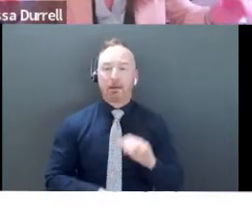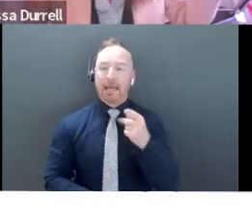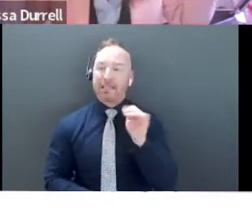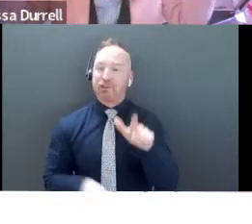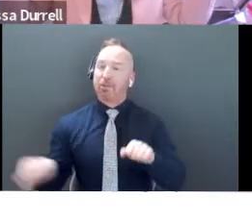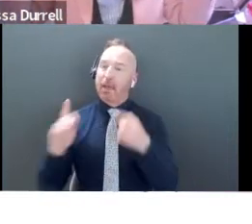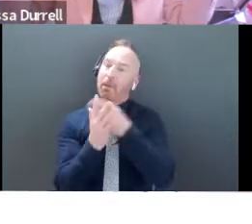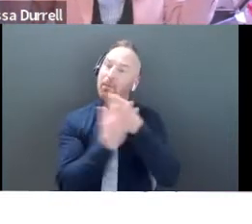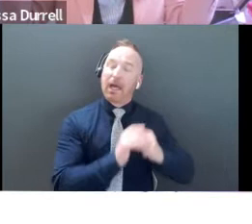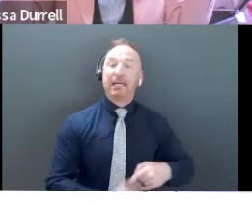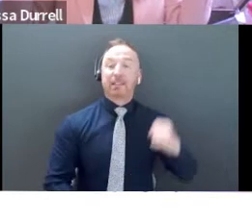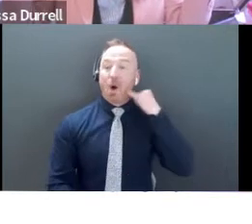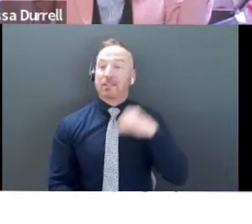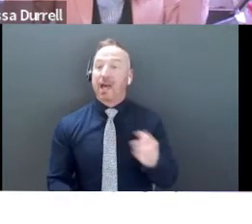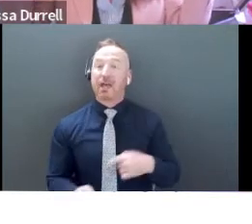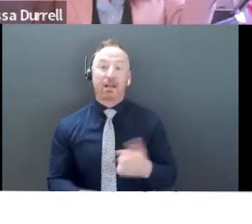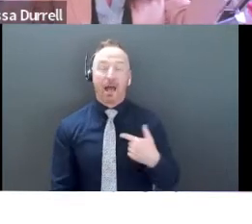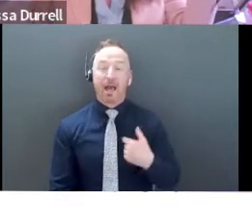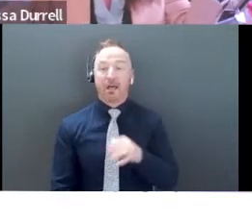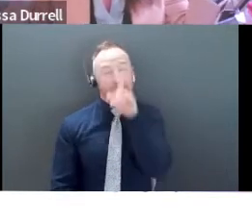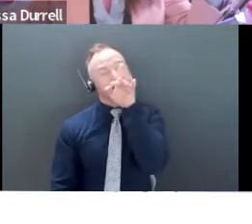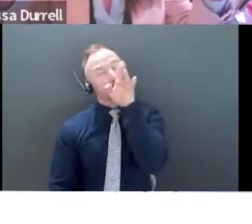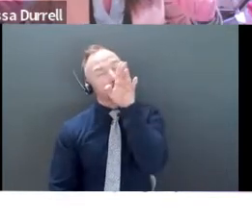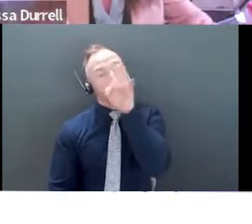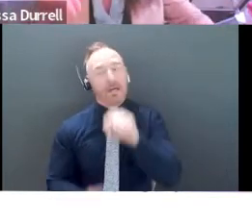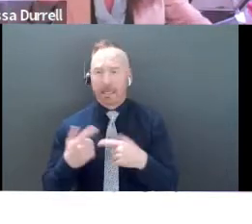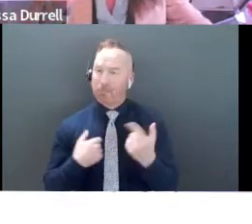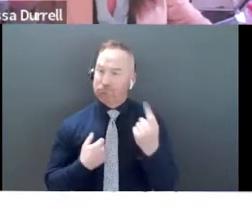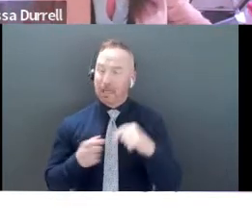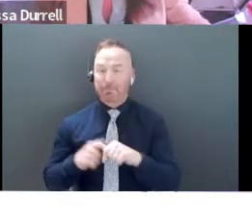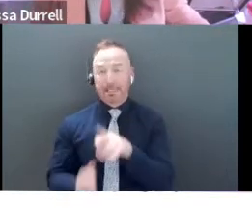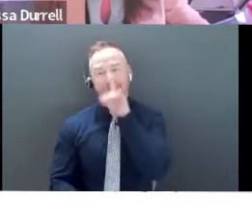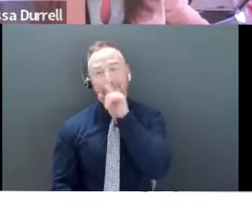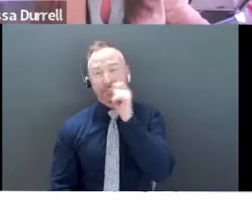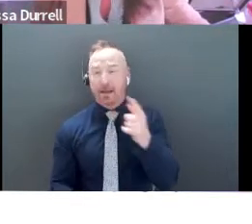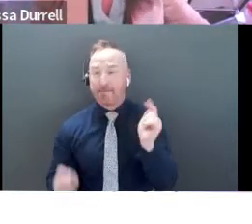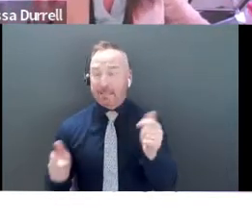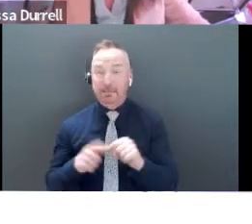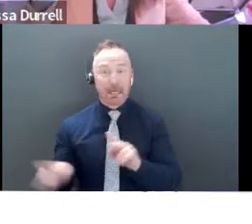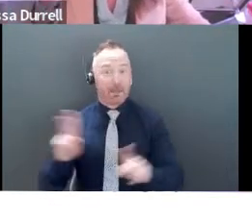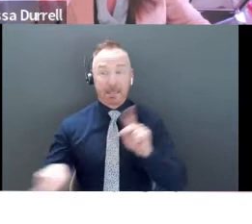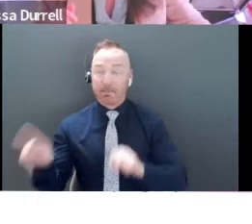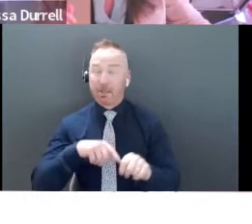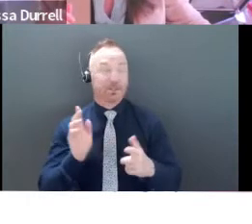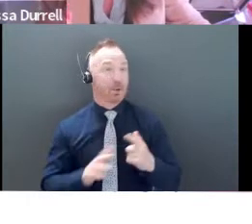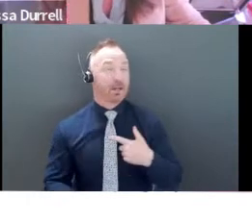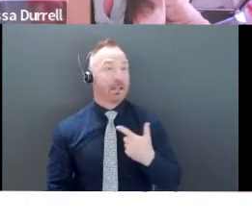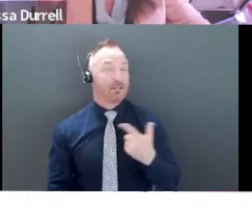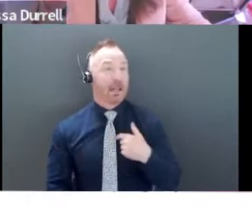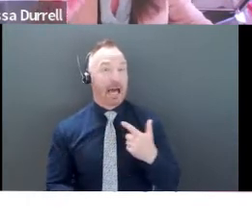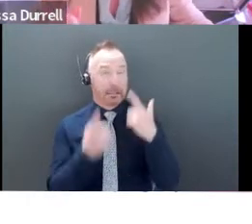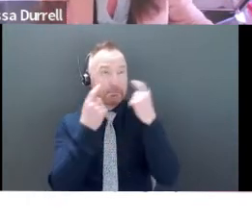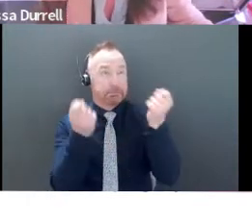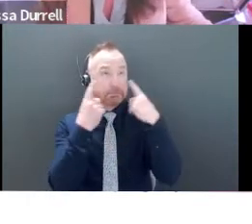a mile a minute and Hey, I get it. I can talk really, really, really fast, but no one understands me. So the slower I